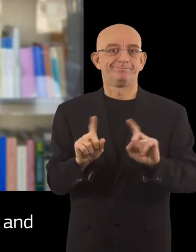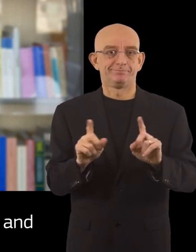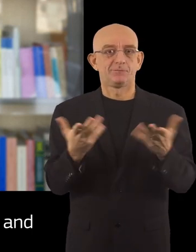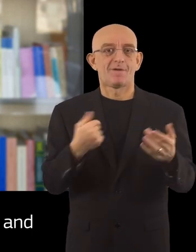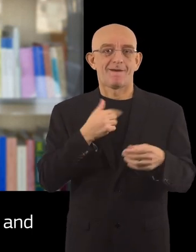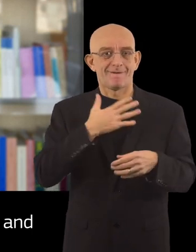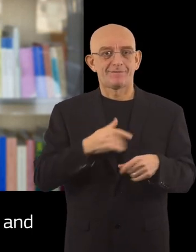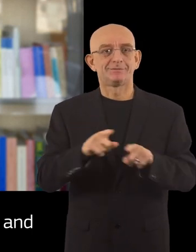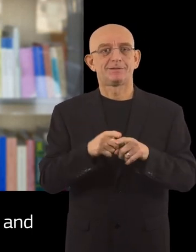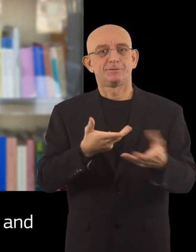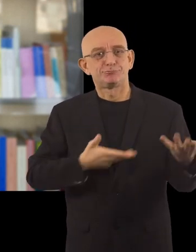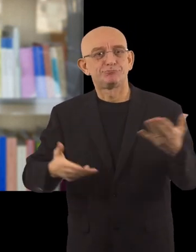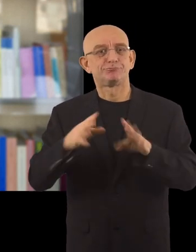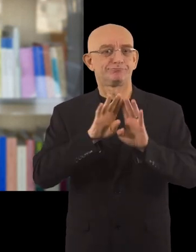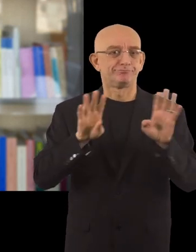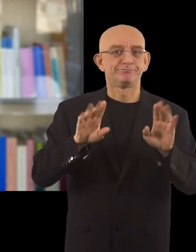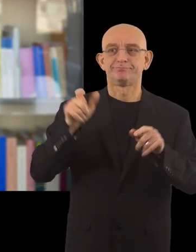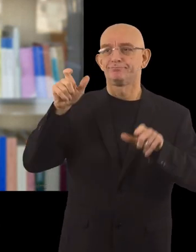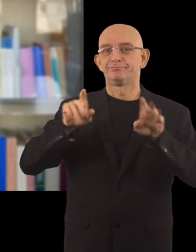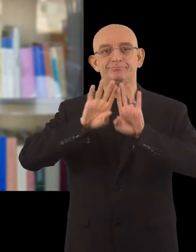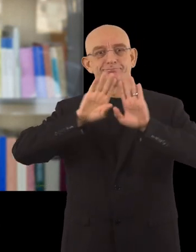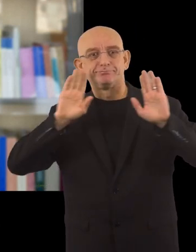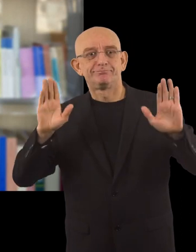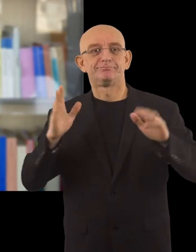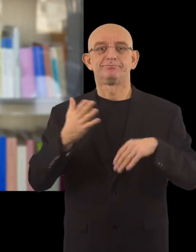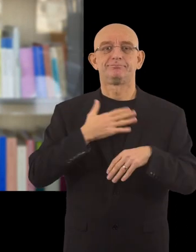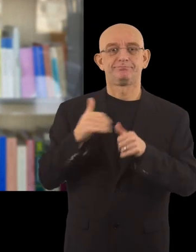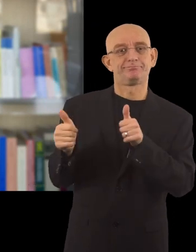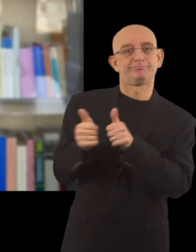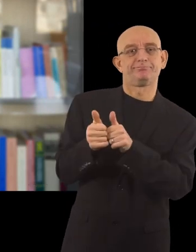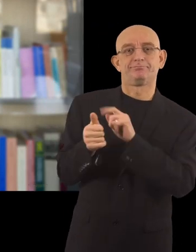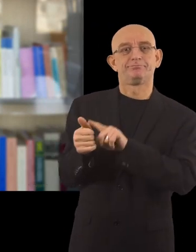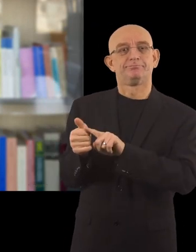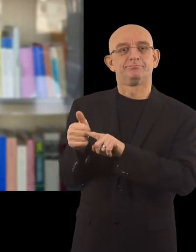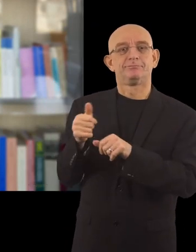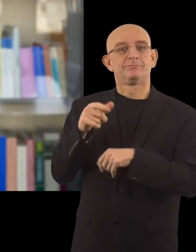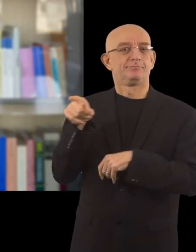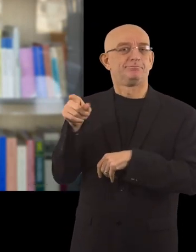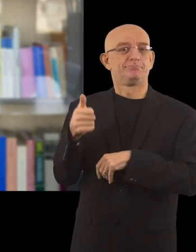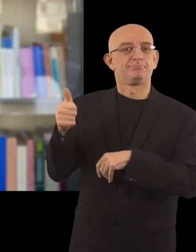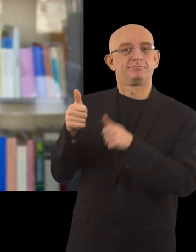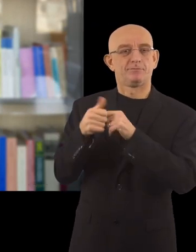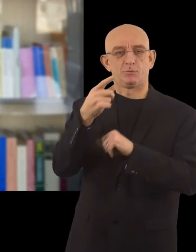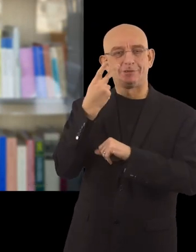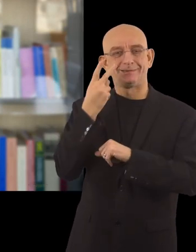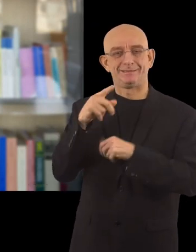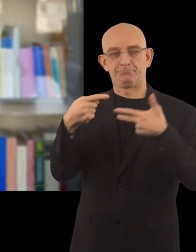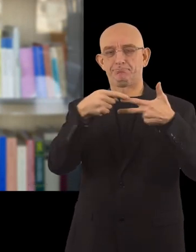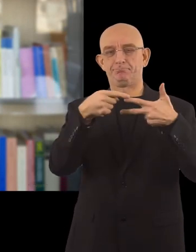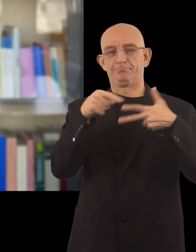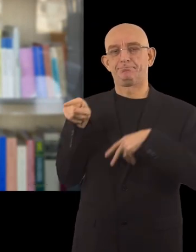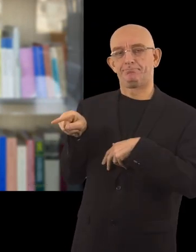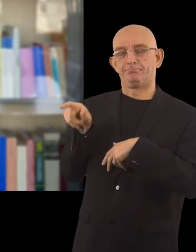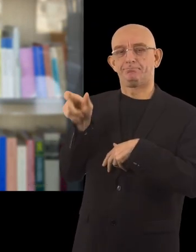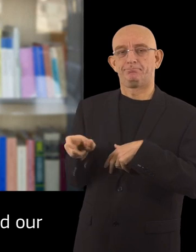preferred to share the office and actually the screen with my Director General Joscorte, who you will see a